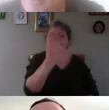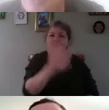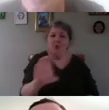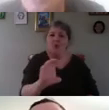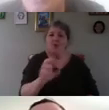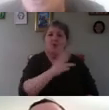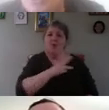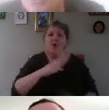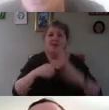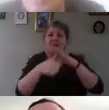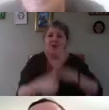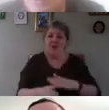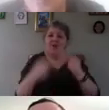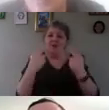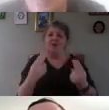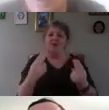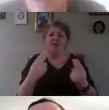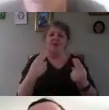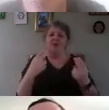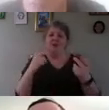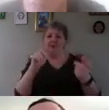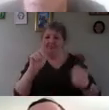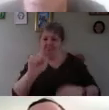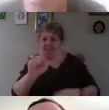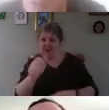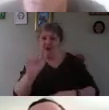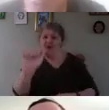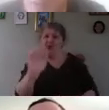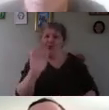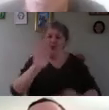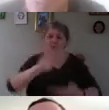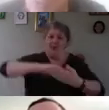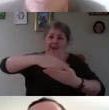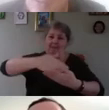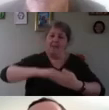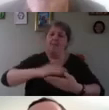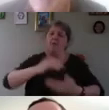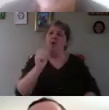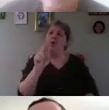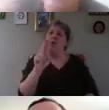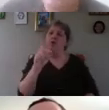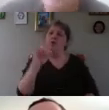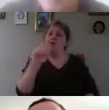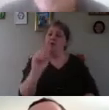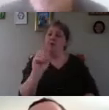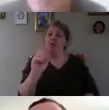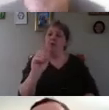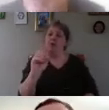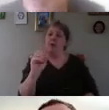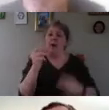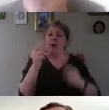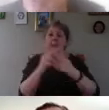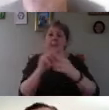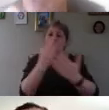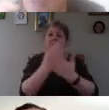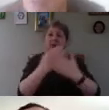I think you need to adjust on your laptop and your audio output and then it comes up to the zoom